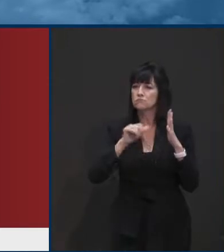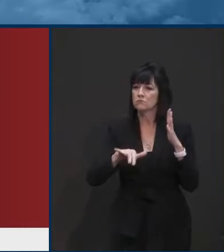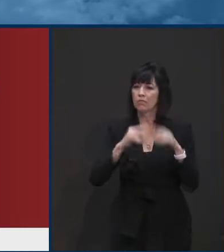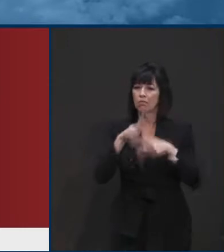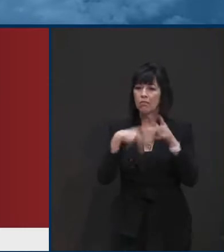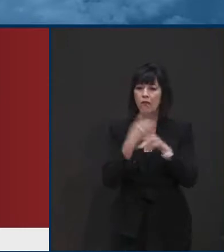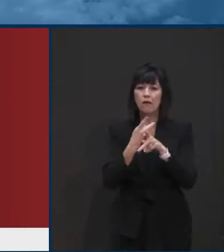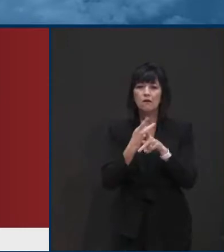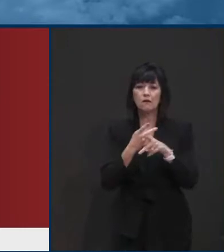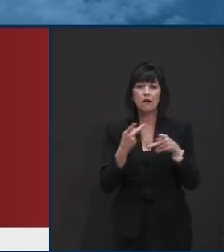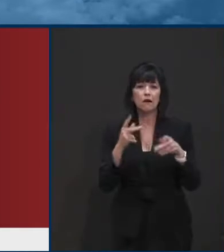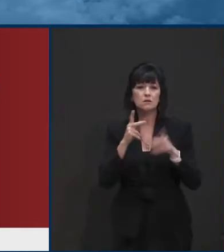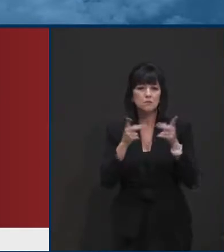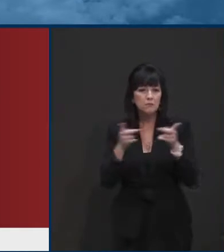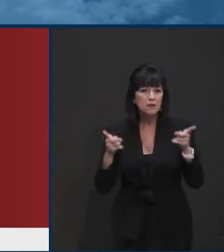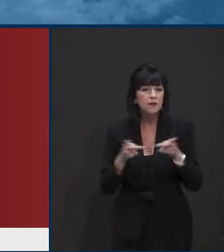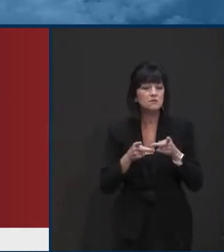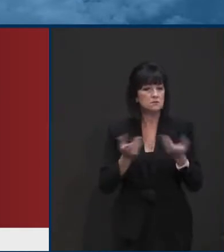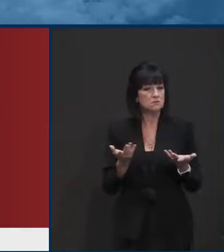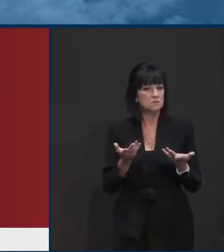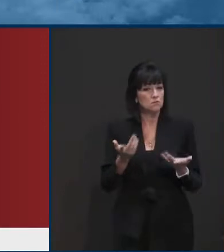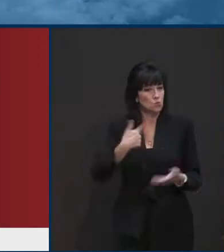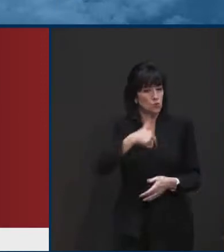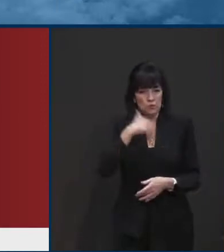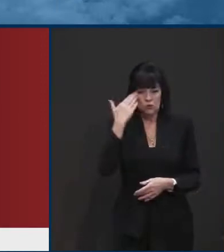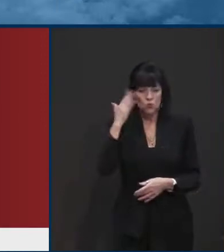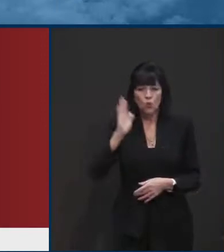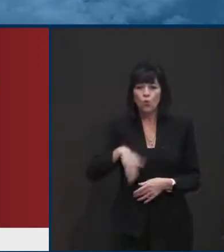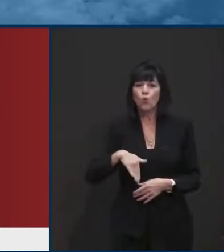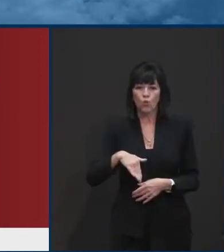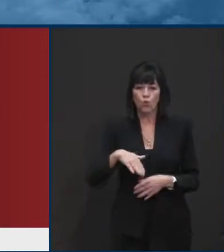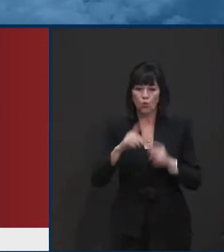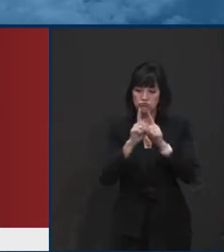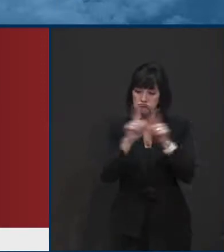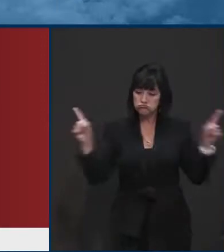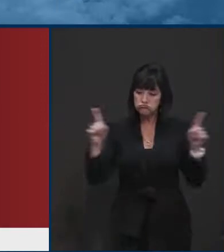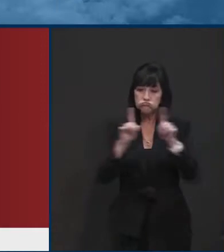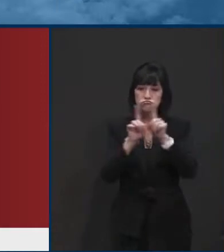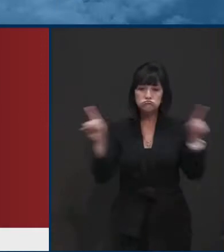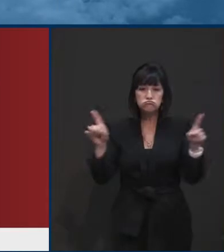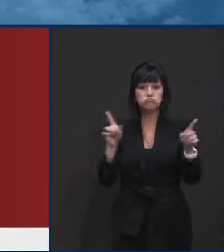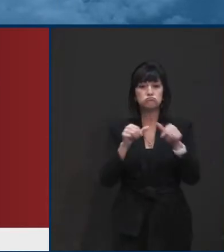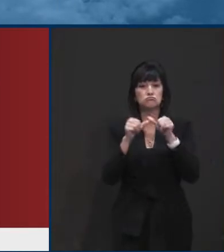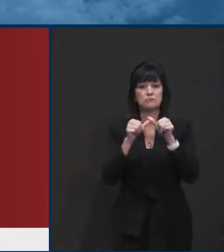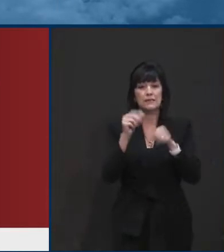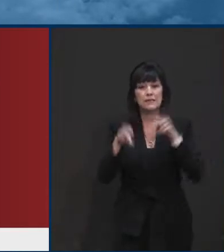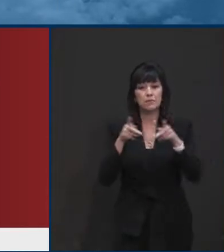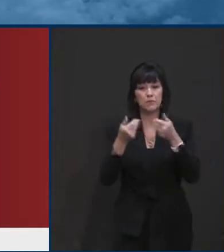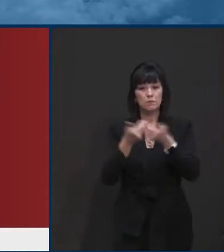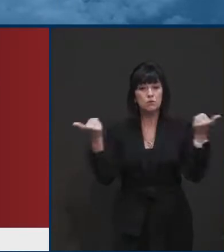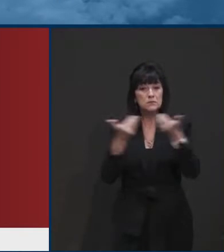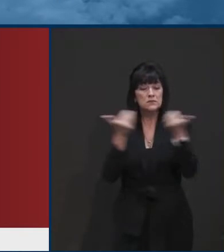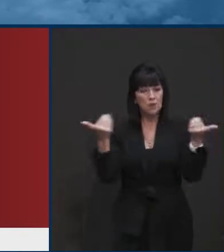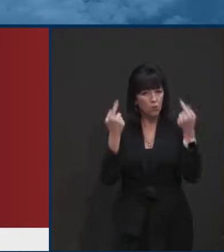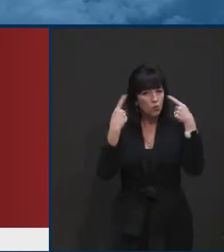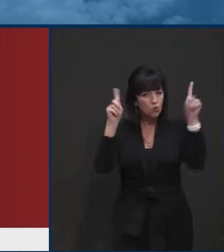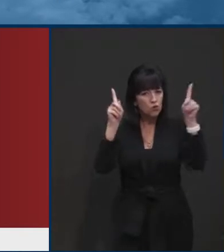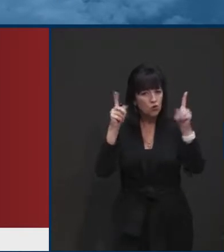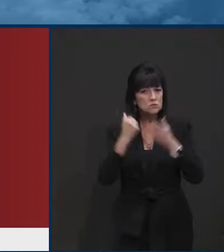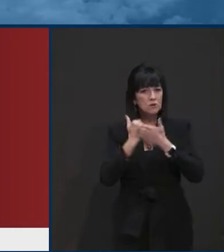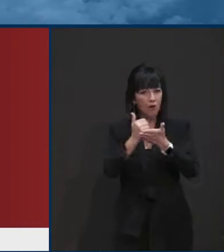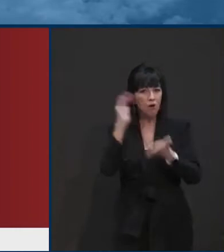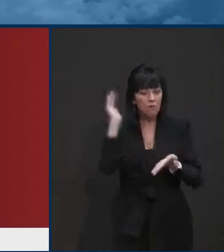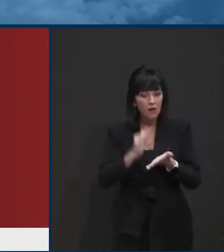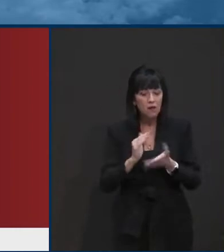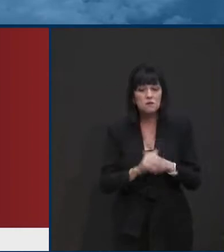work works. We know that appropriate hygiene, washing of the hands, and washing down